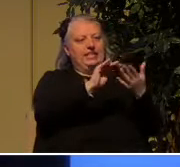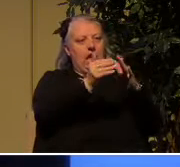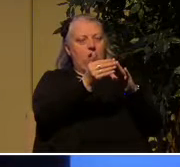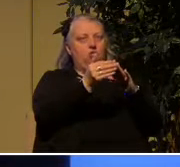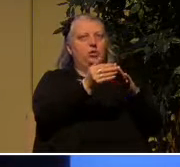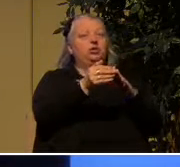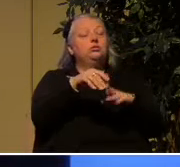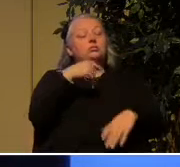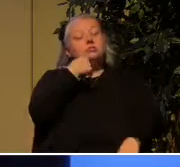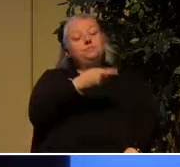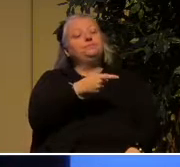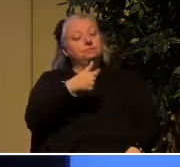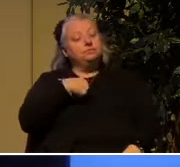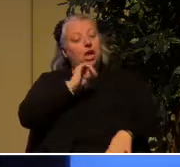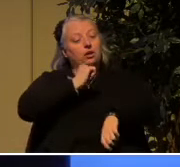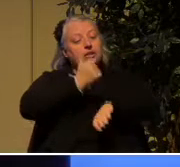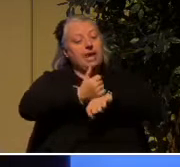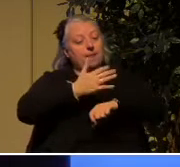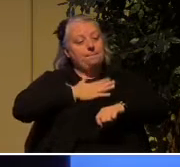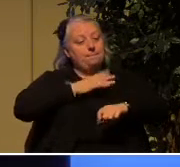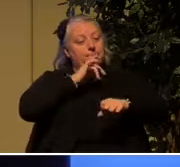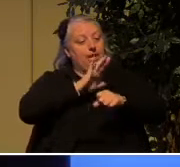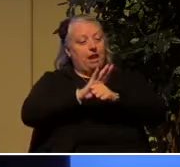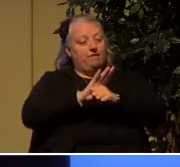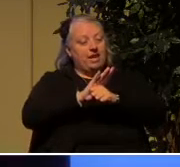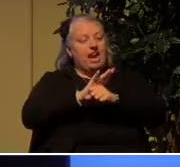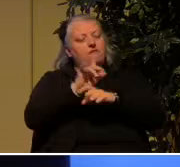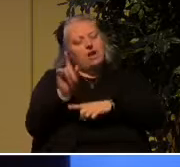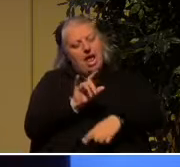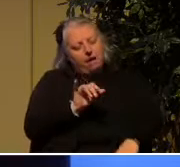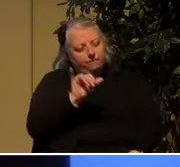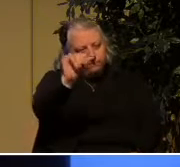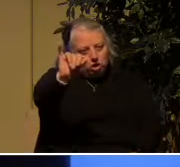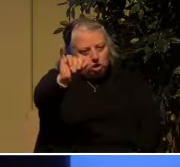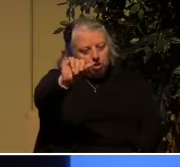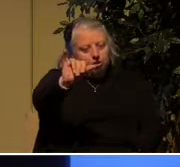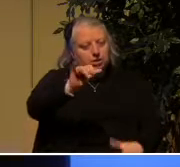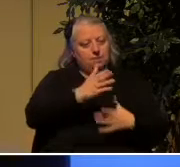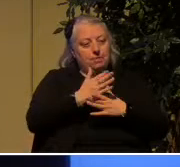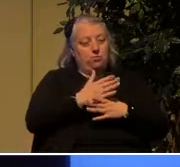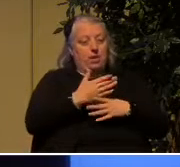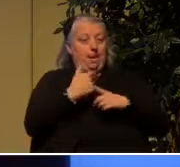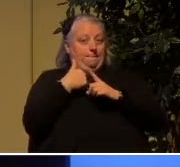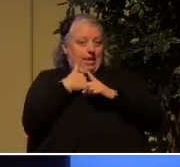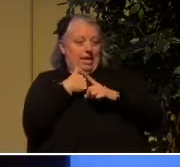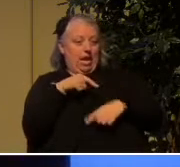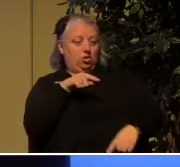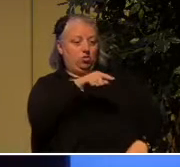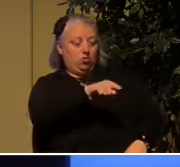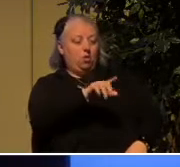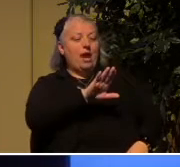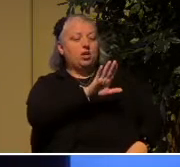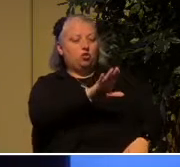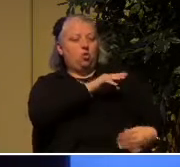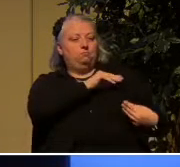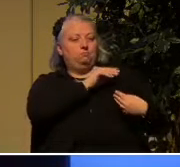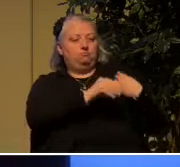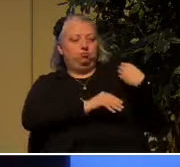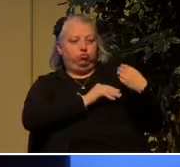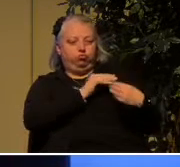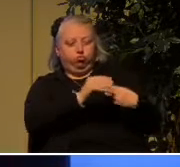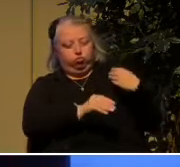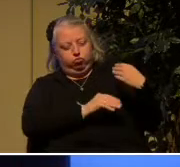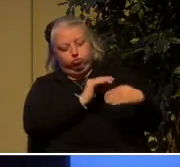will establish my covenant as an everlasting covenant between me and you and your descendants after you for